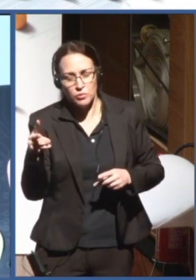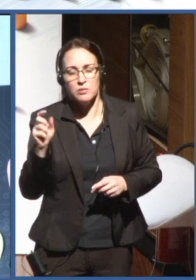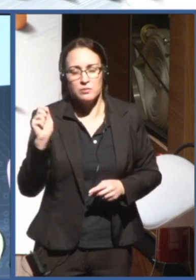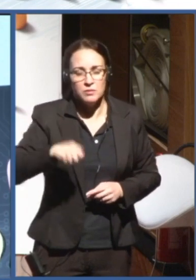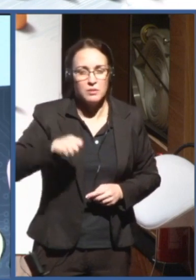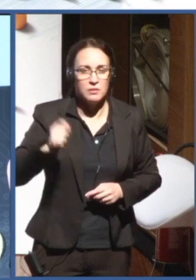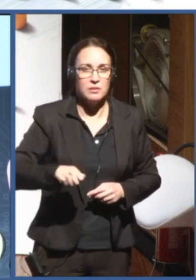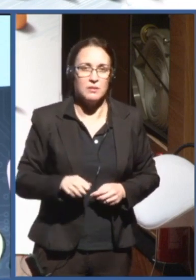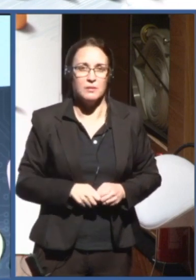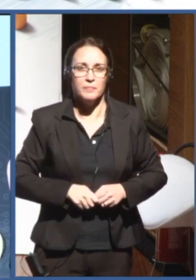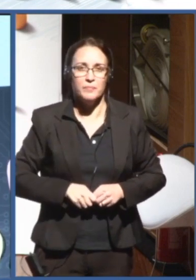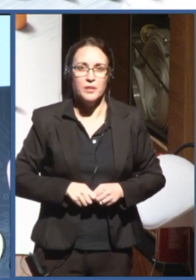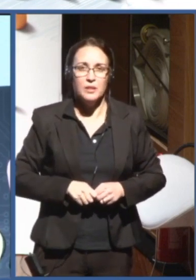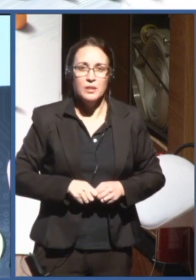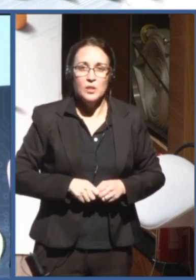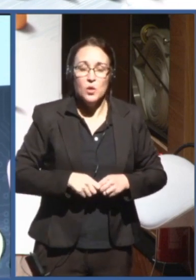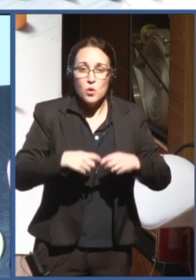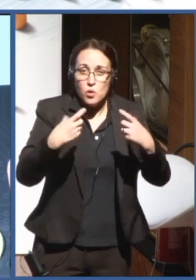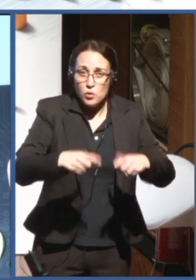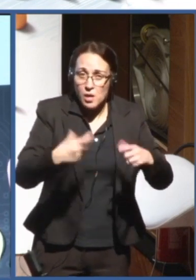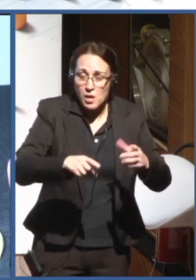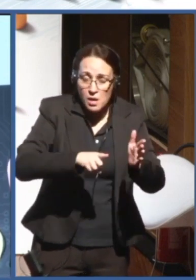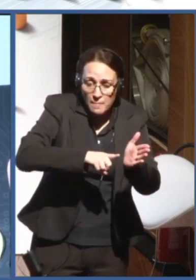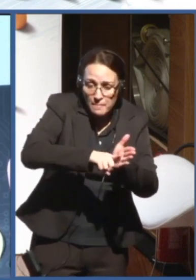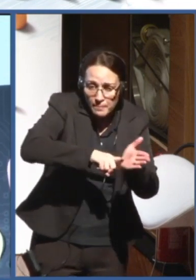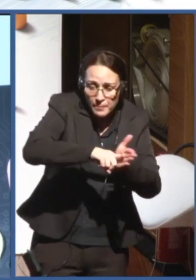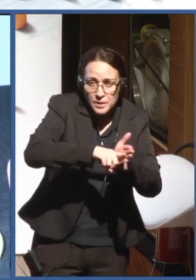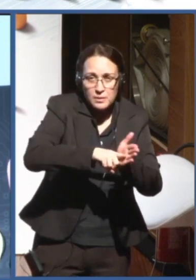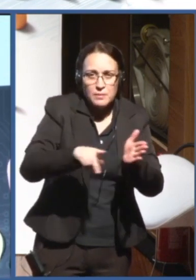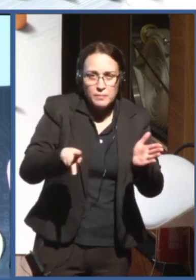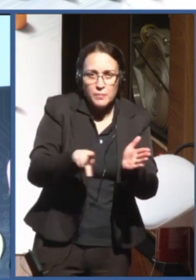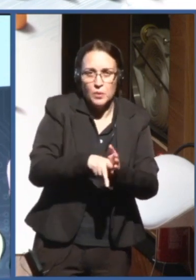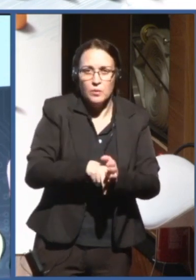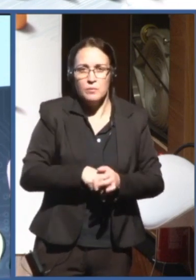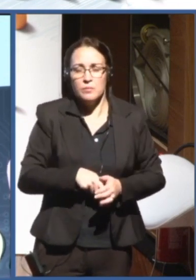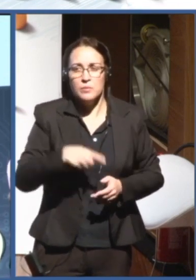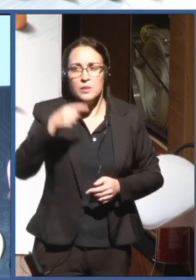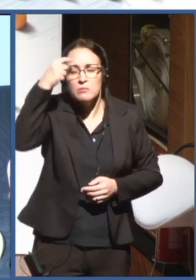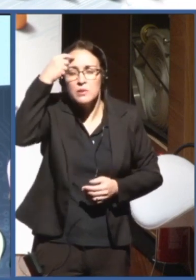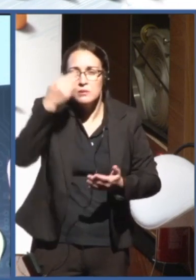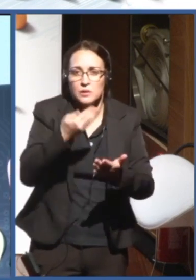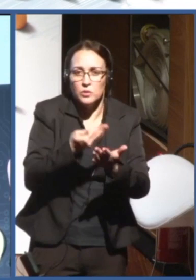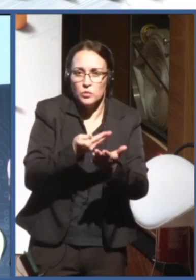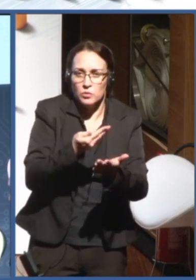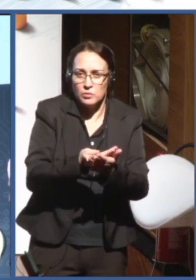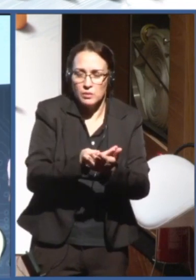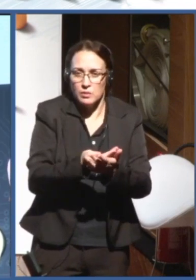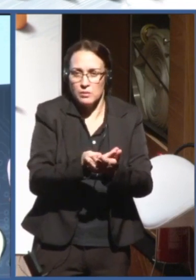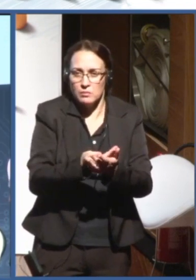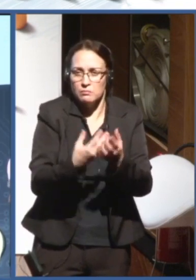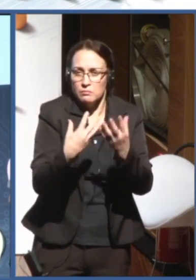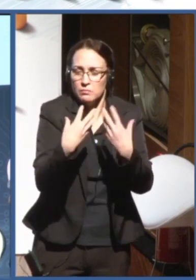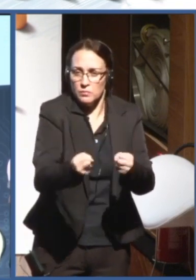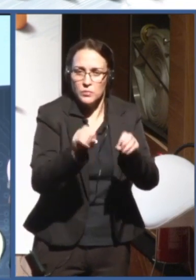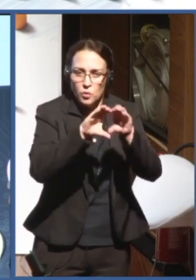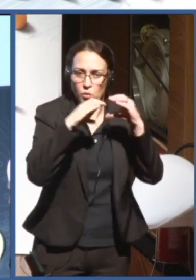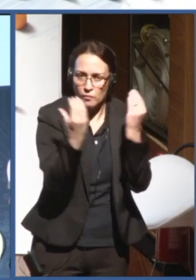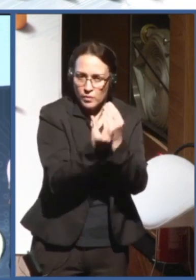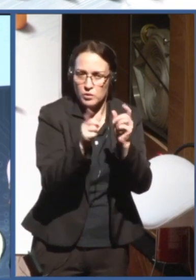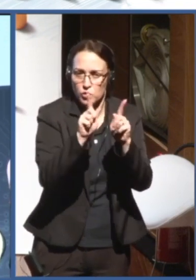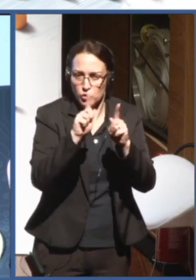AI, which will be established, was approved by the General Conference, but will be established in the beginning of next year.